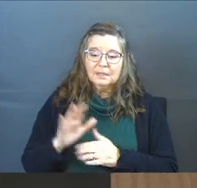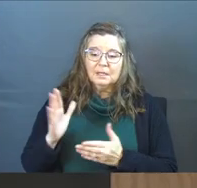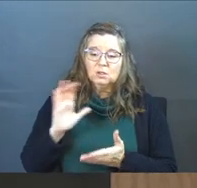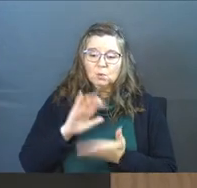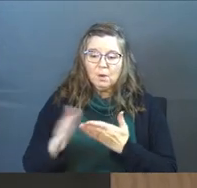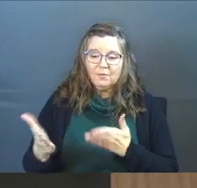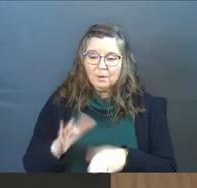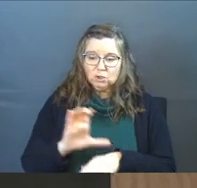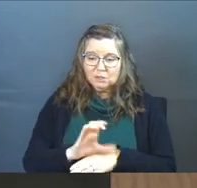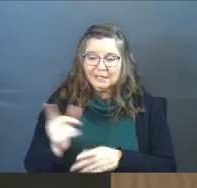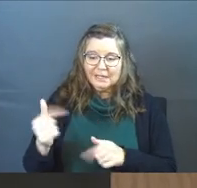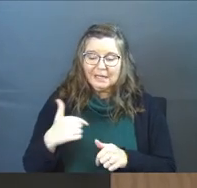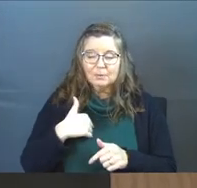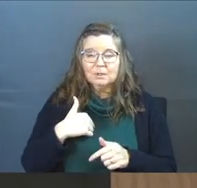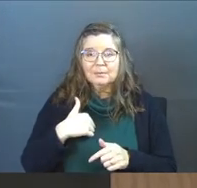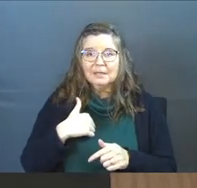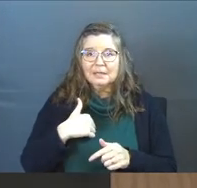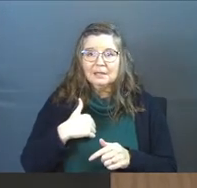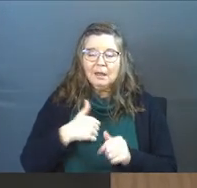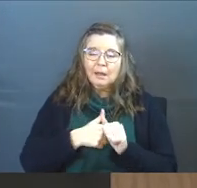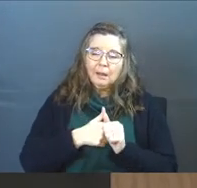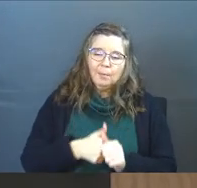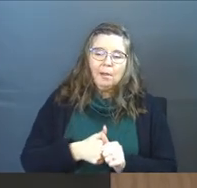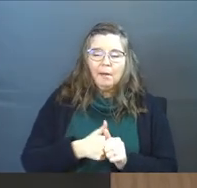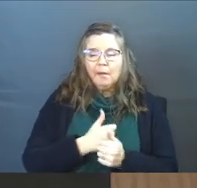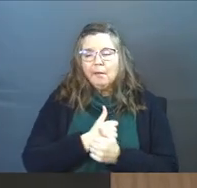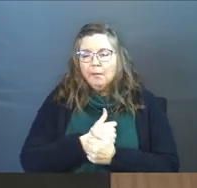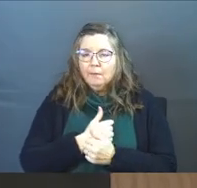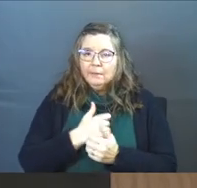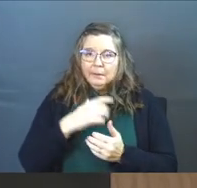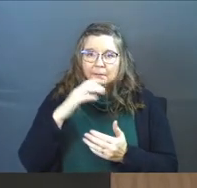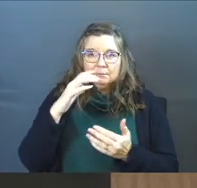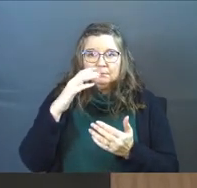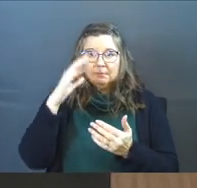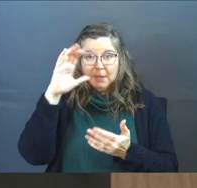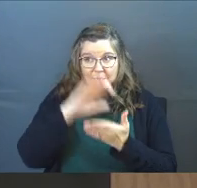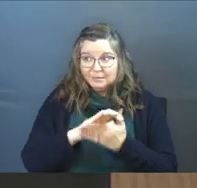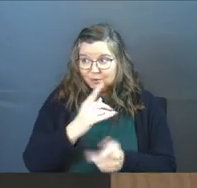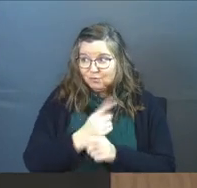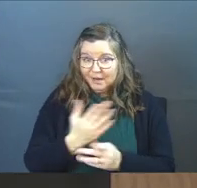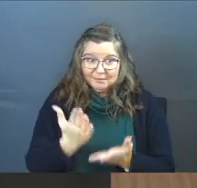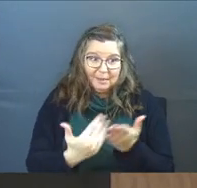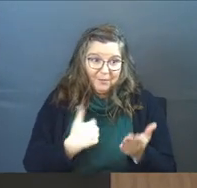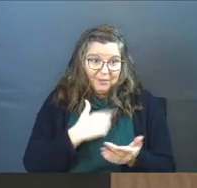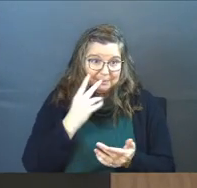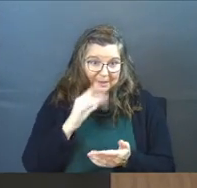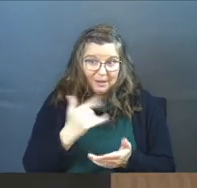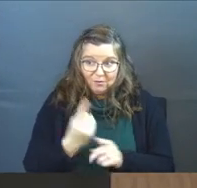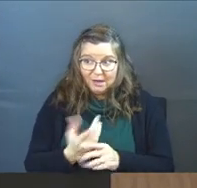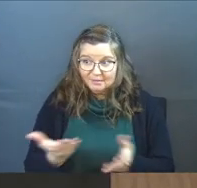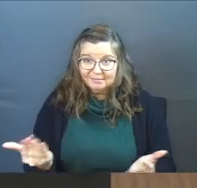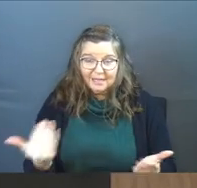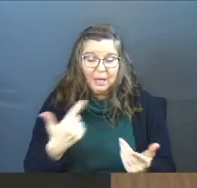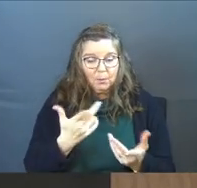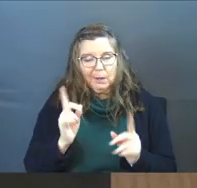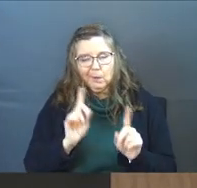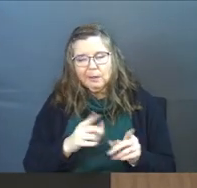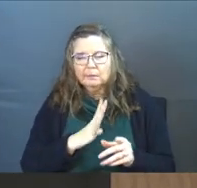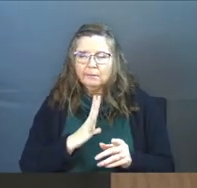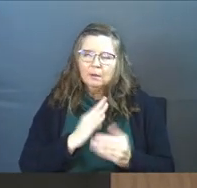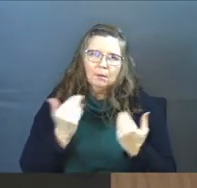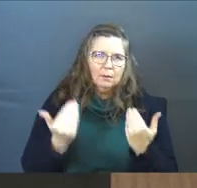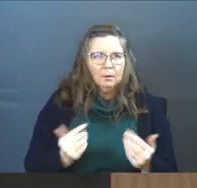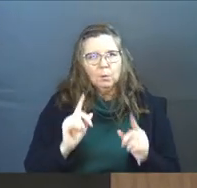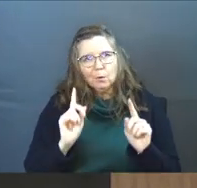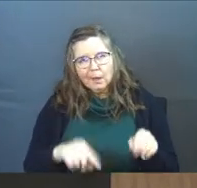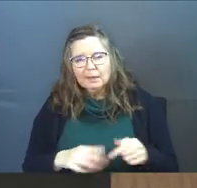His wife brought him to church. And he came to be a compliant, loving husband. Amen? Come on. Some of us have been there. Like, we went. We